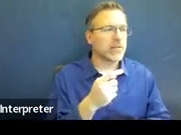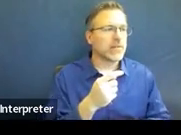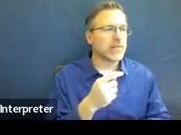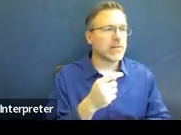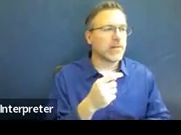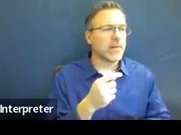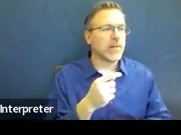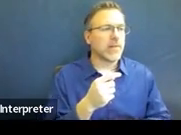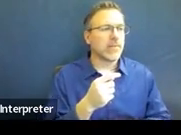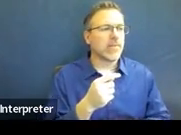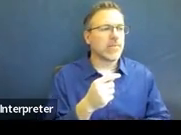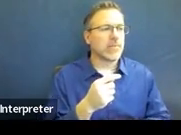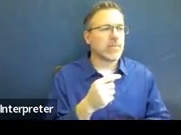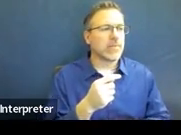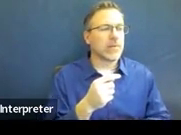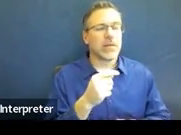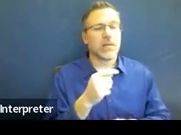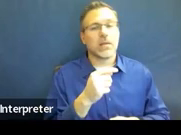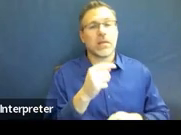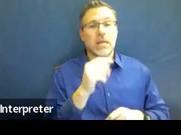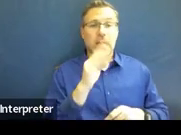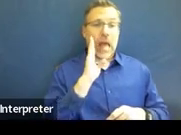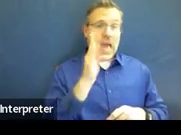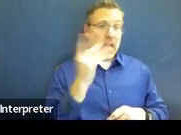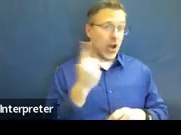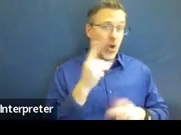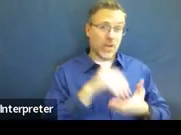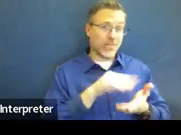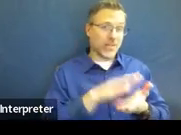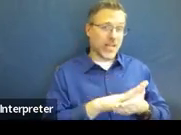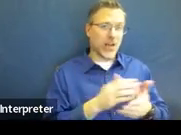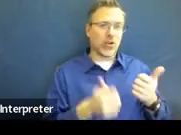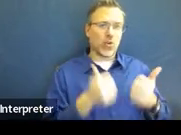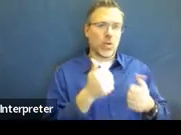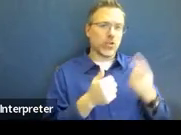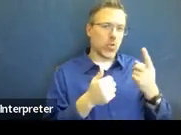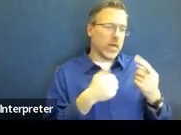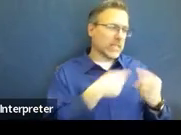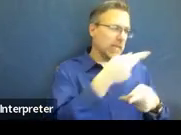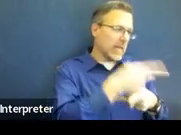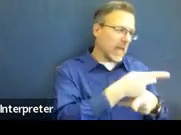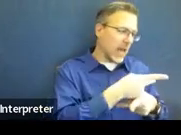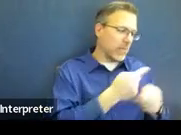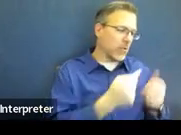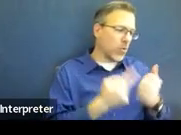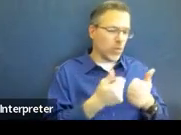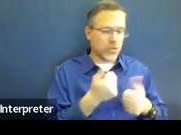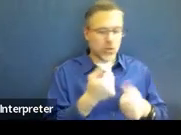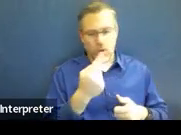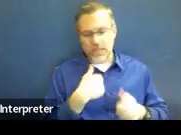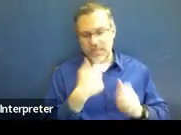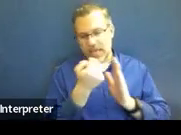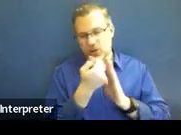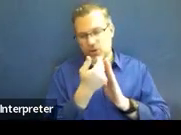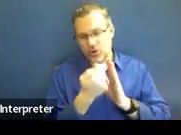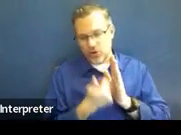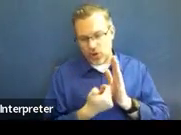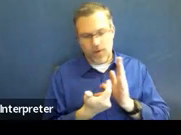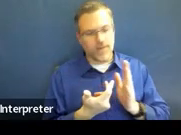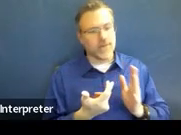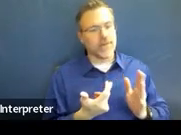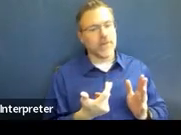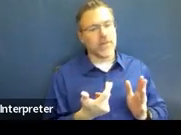I would say the ones I took off and the ones I added and just say that I kept the other ones the same, that sort of thing.